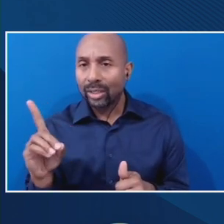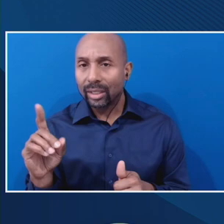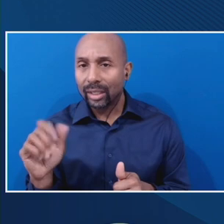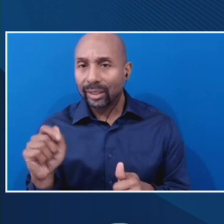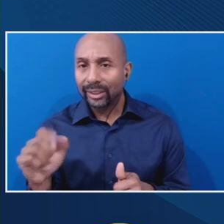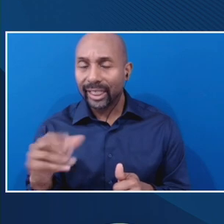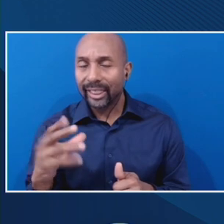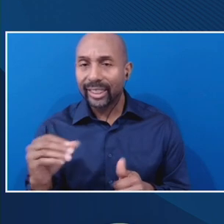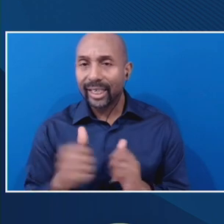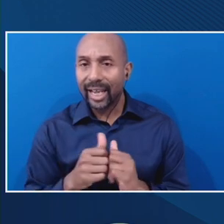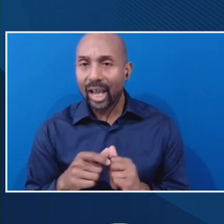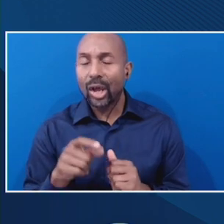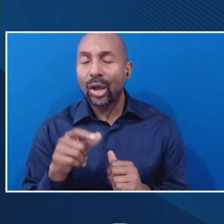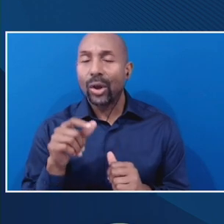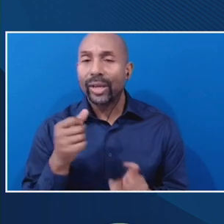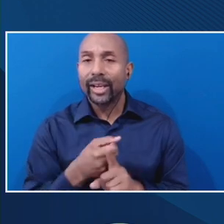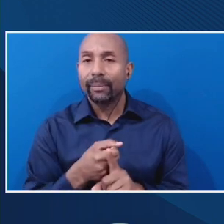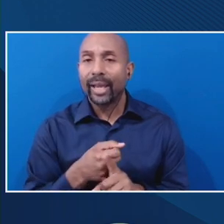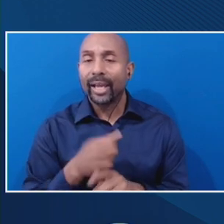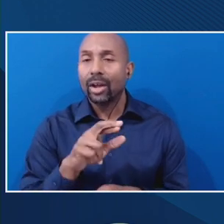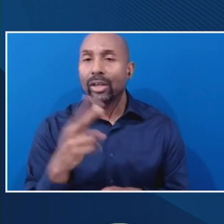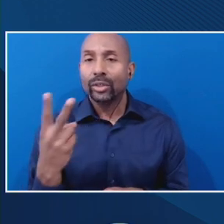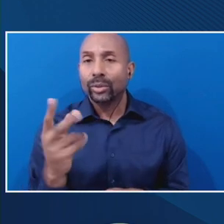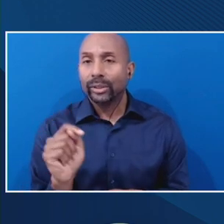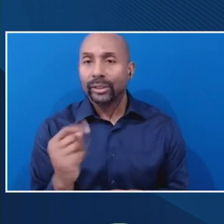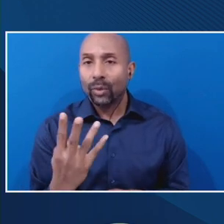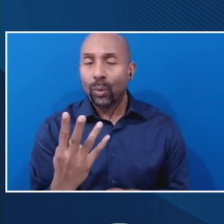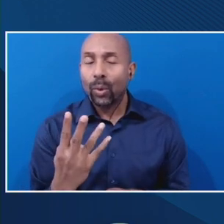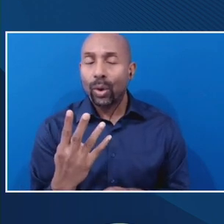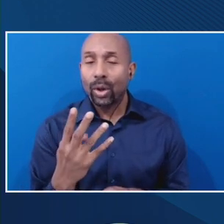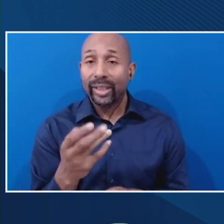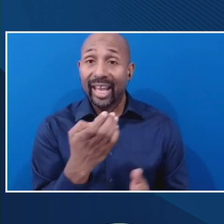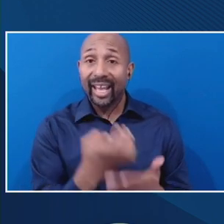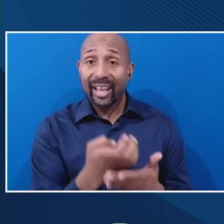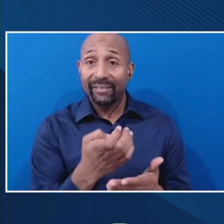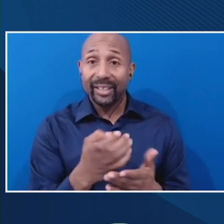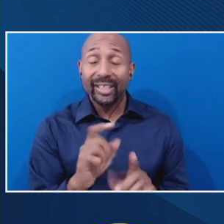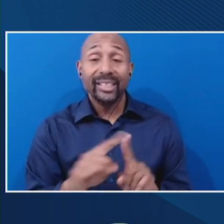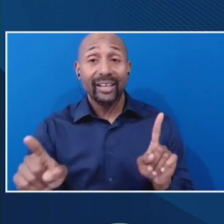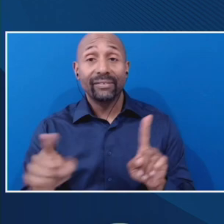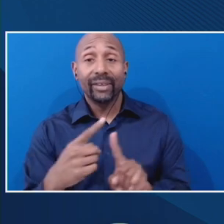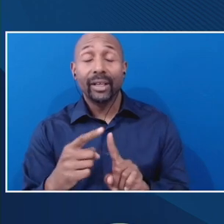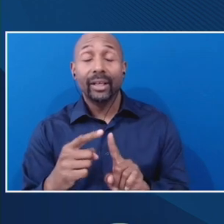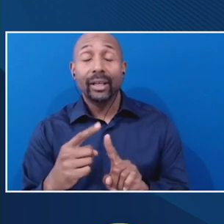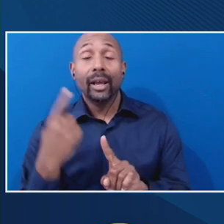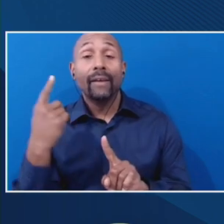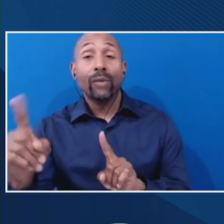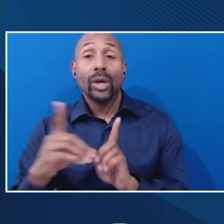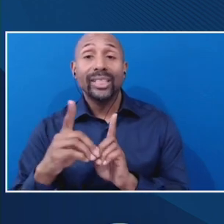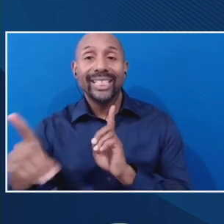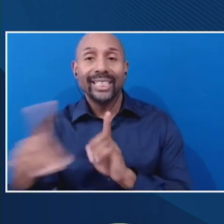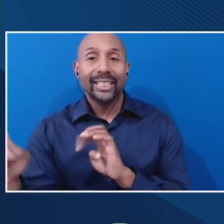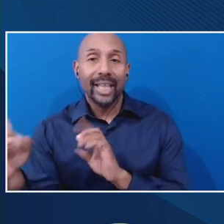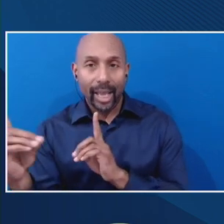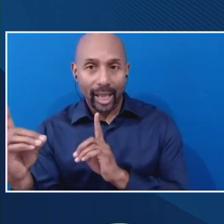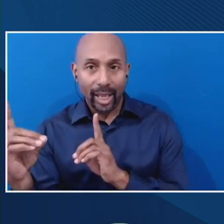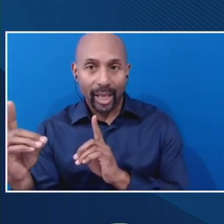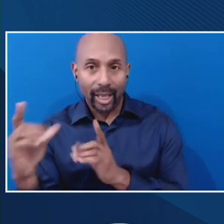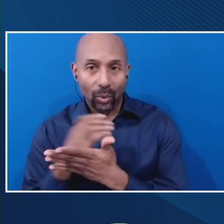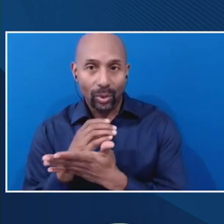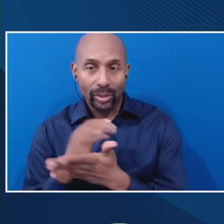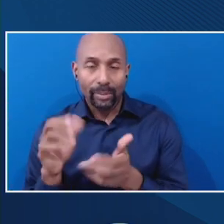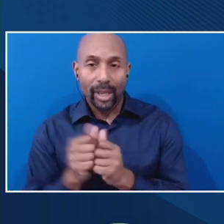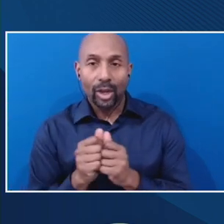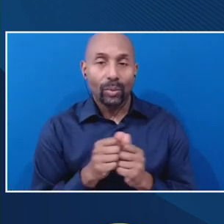return to Title IV is substantially different for distance ed courses than it is for residential